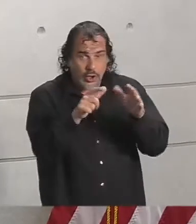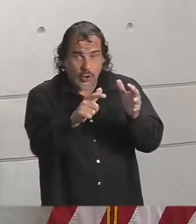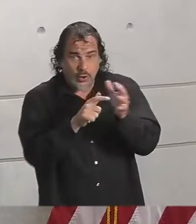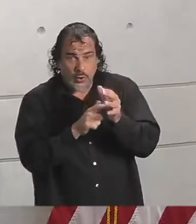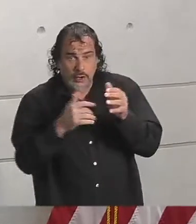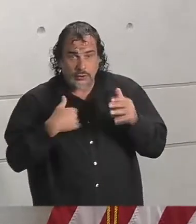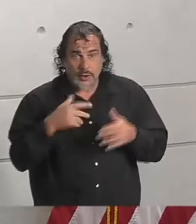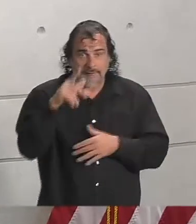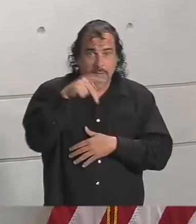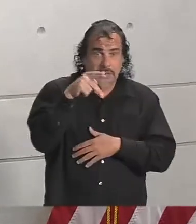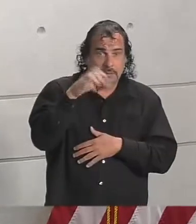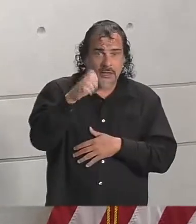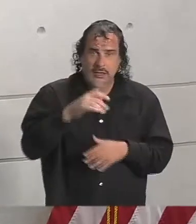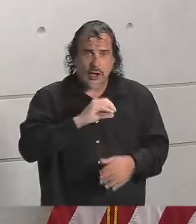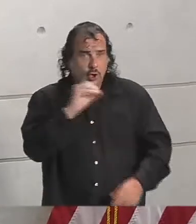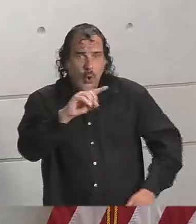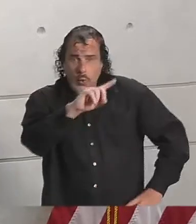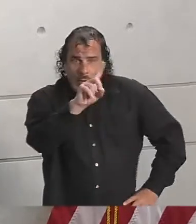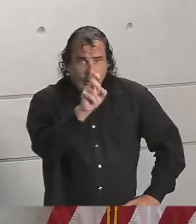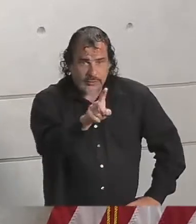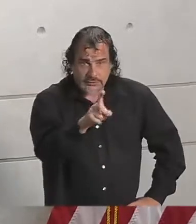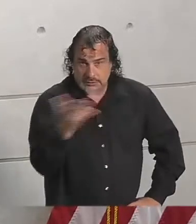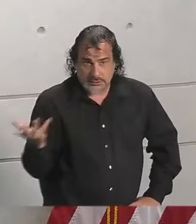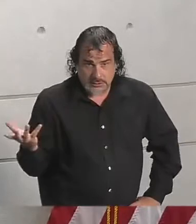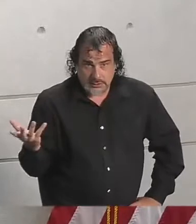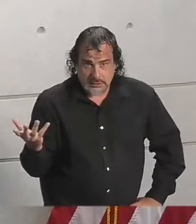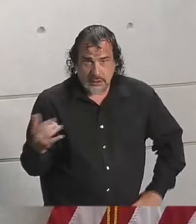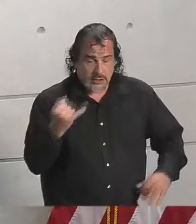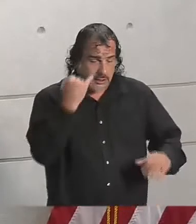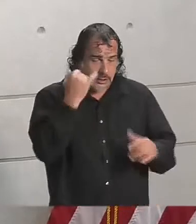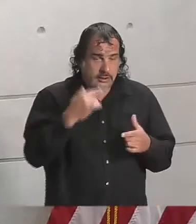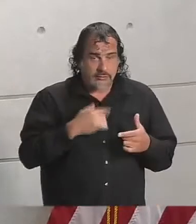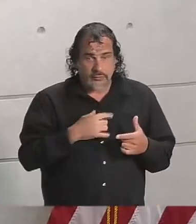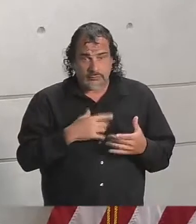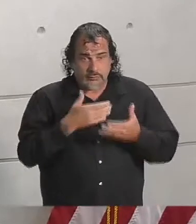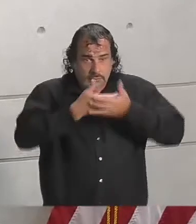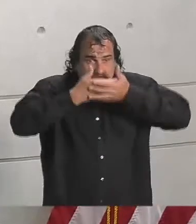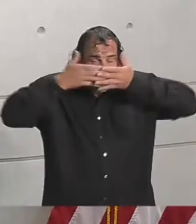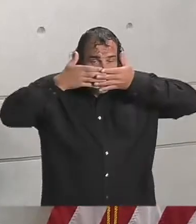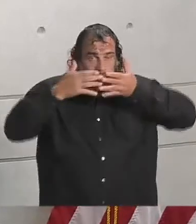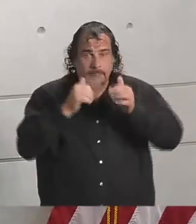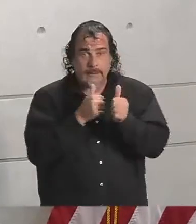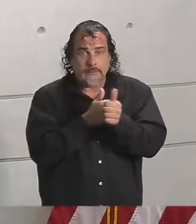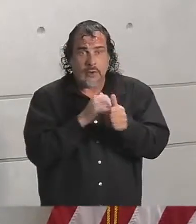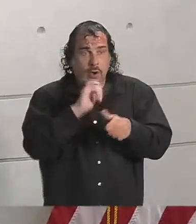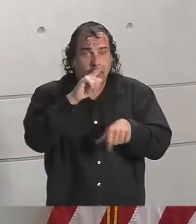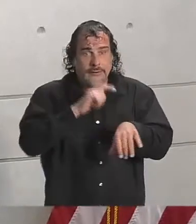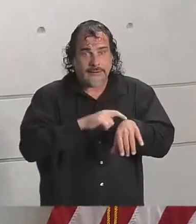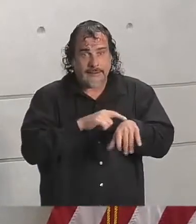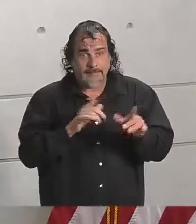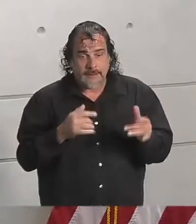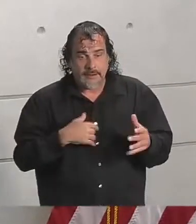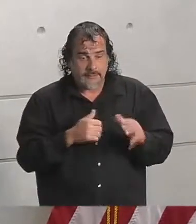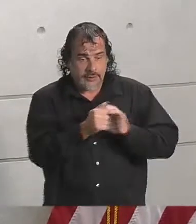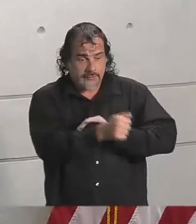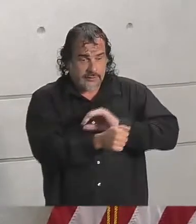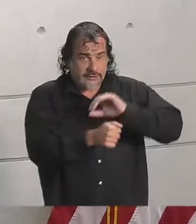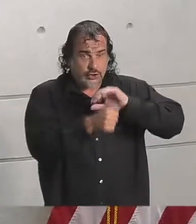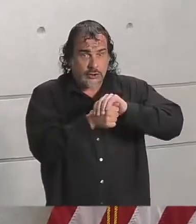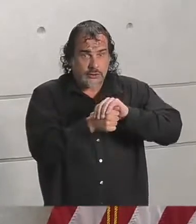PPE. No question about it. If you're in a Congress shelter, you will be required to wear PPE, and if a shelter becomes